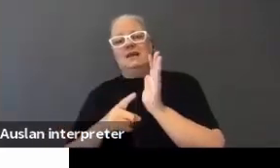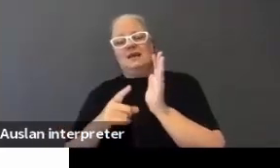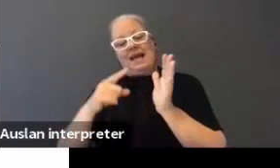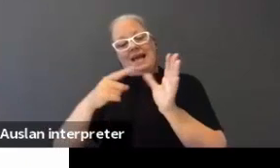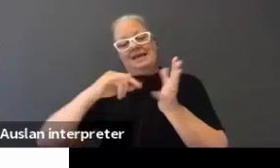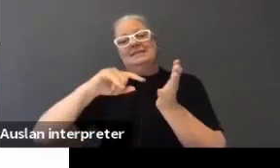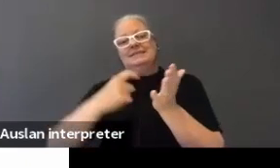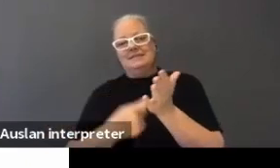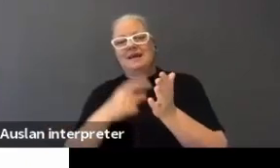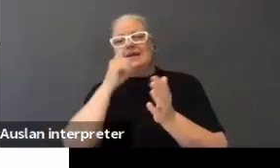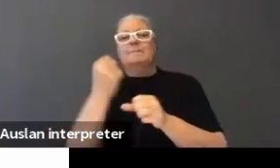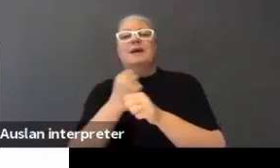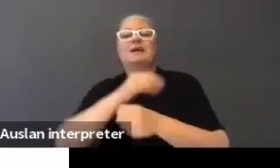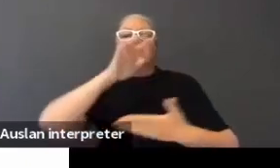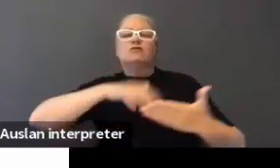Okay? So,